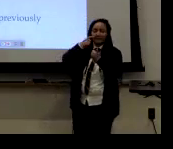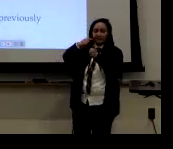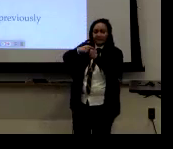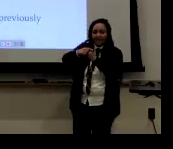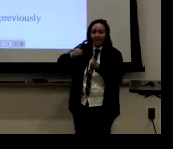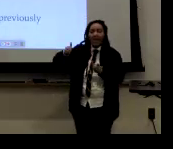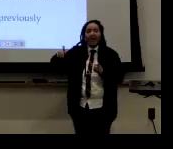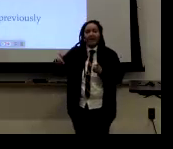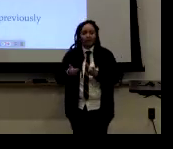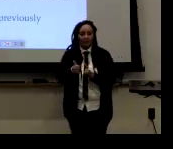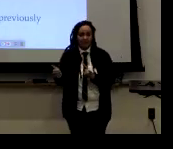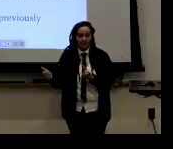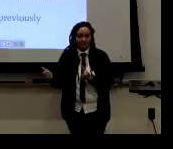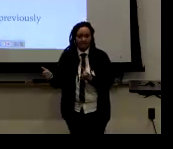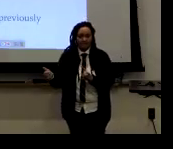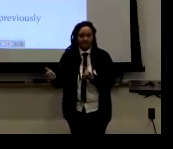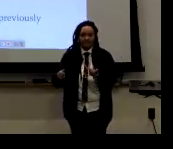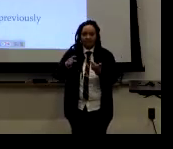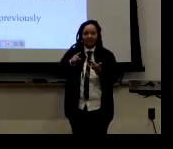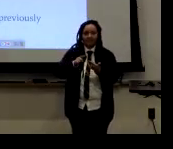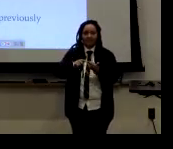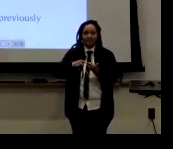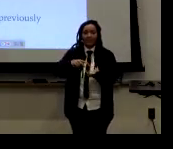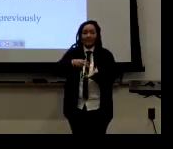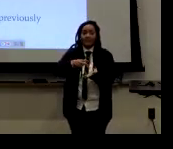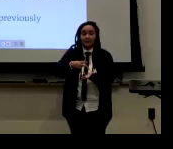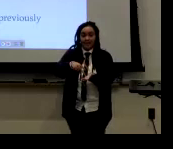doing that. They were required to introduce themselves.